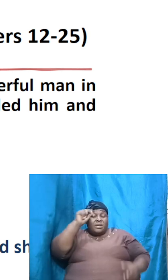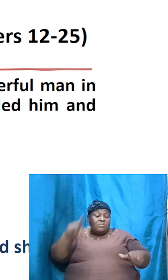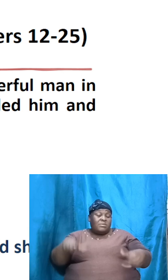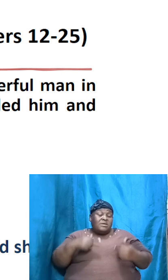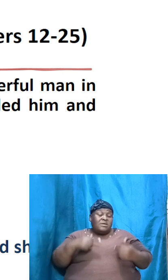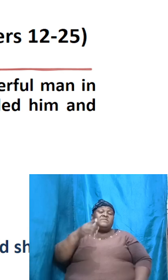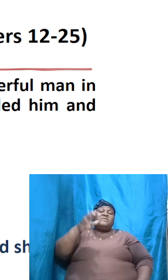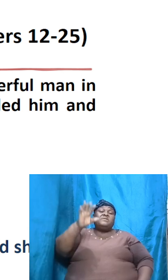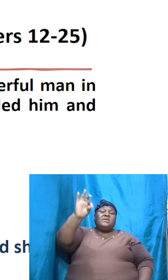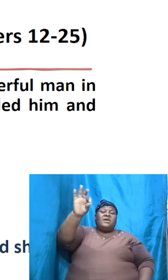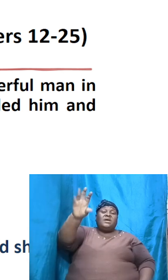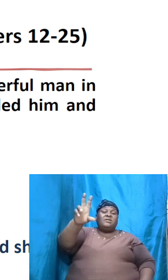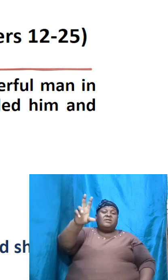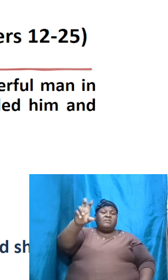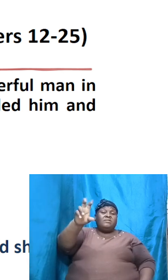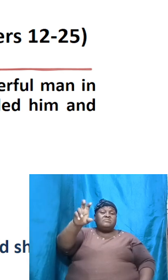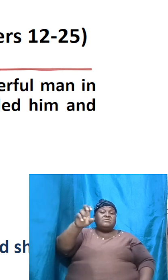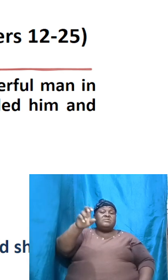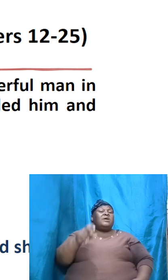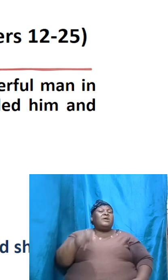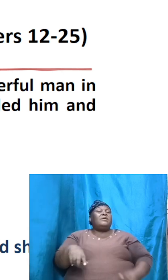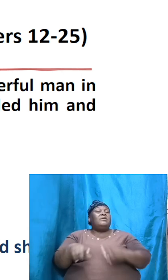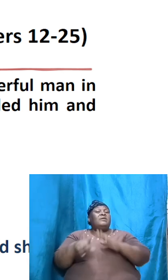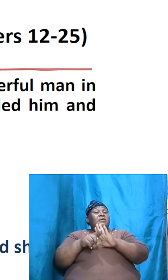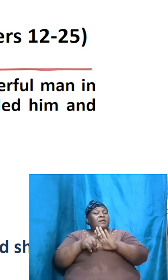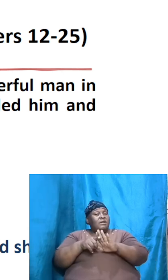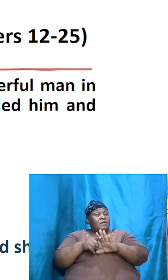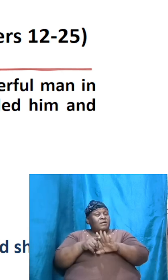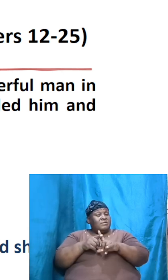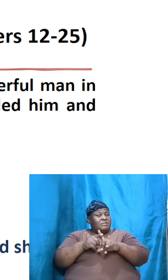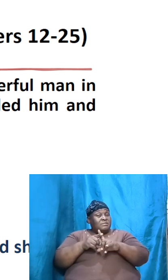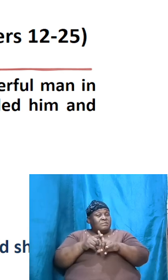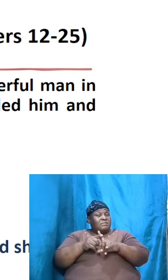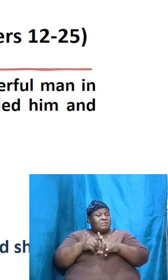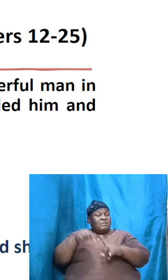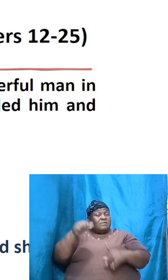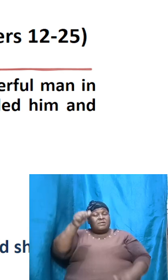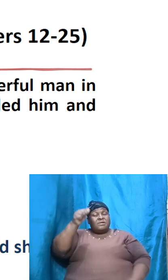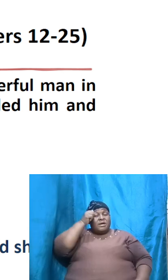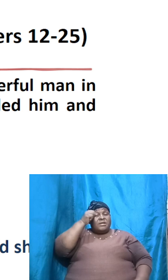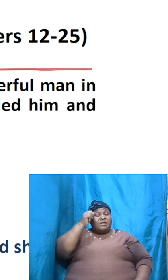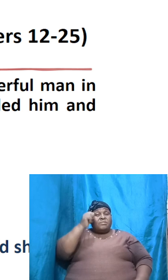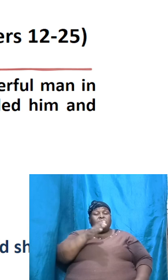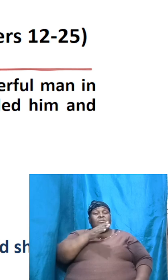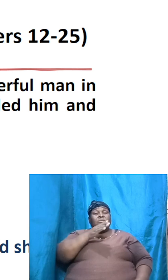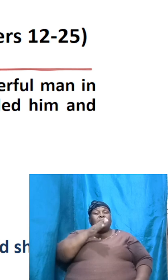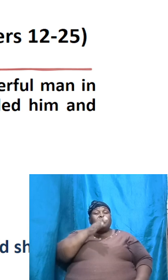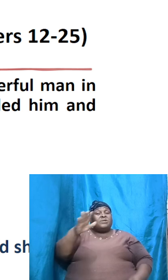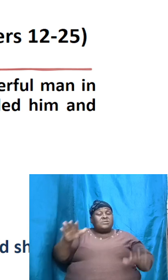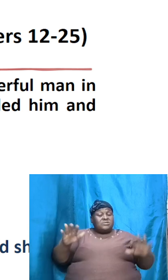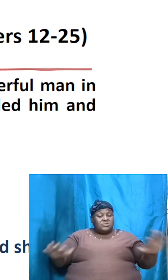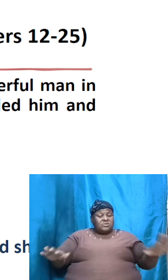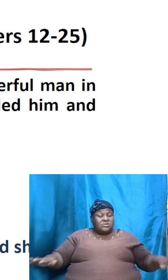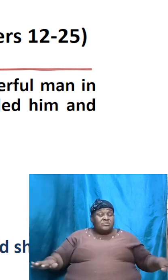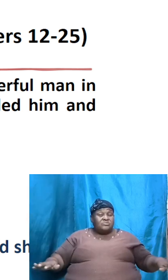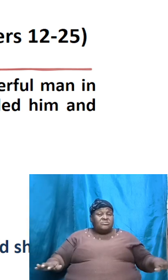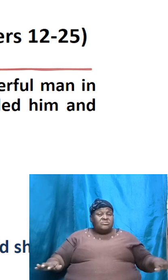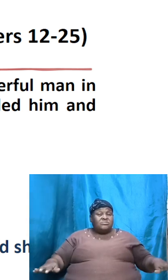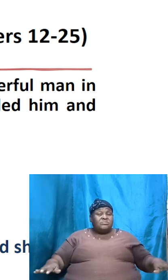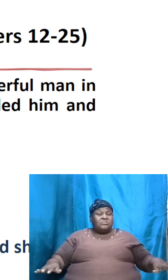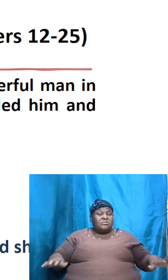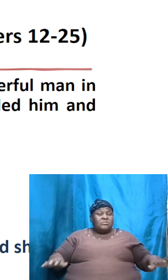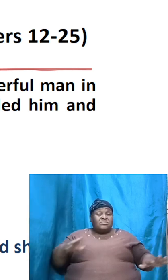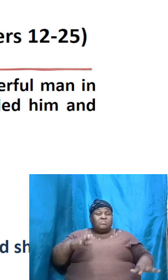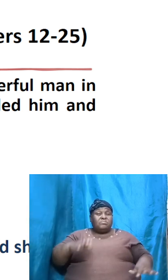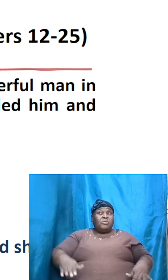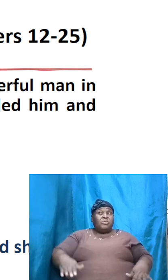that Adam passed, know, Adam's grandchildren would have been around, no doubt, when Abraham